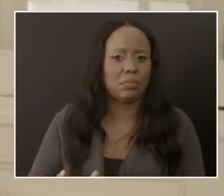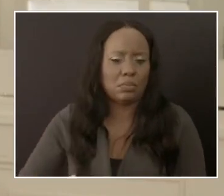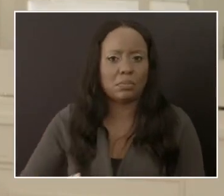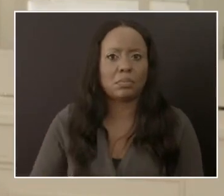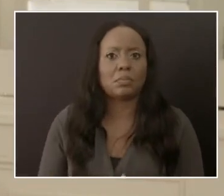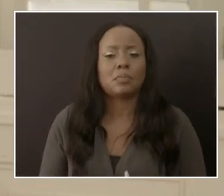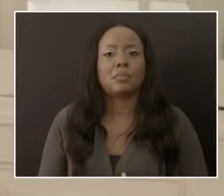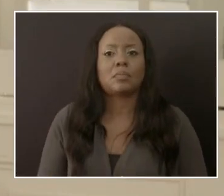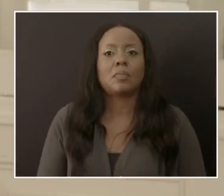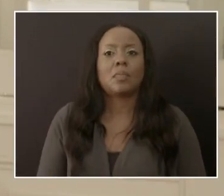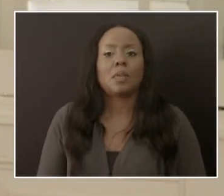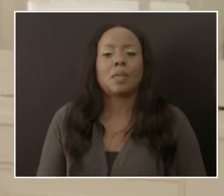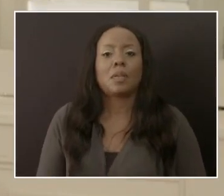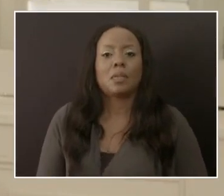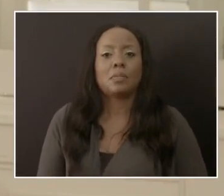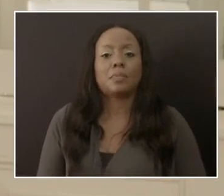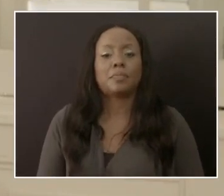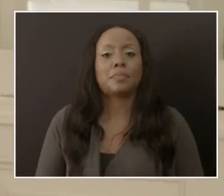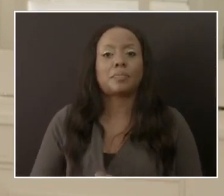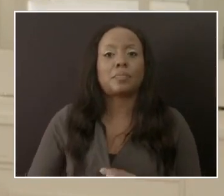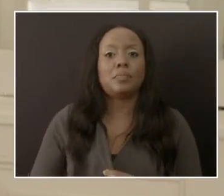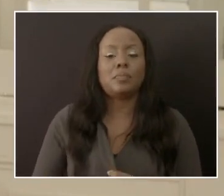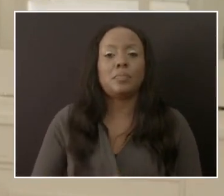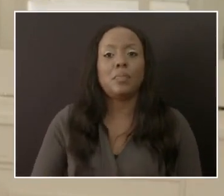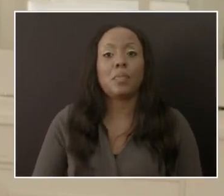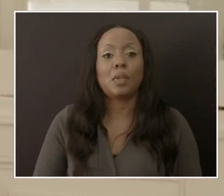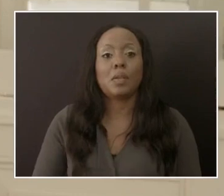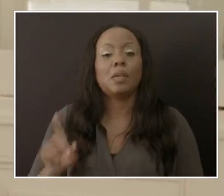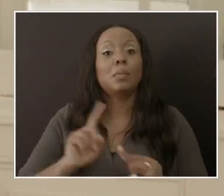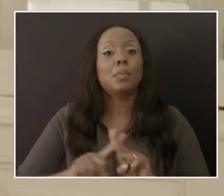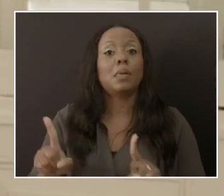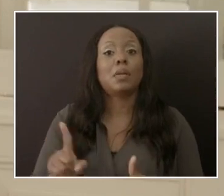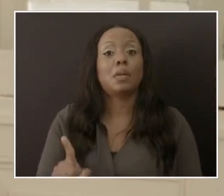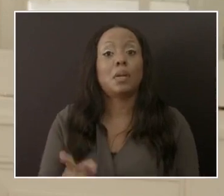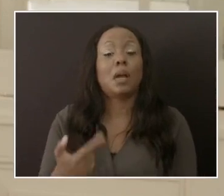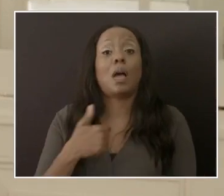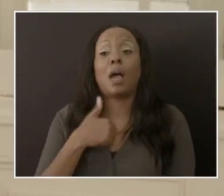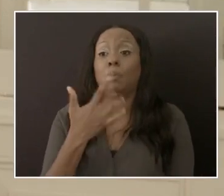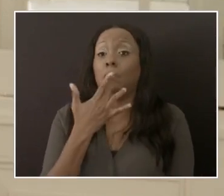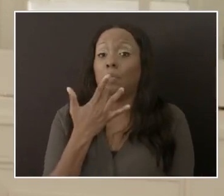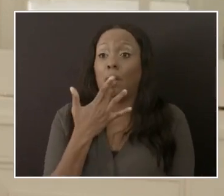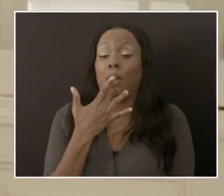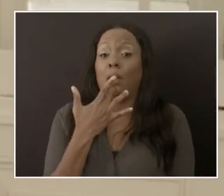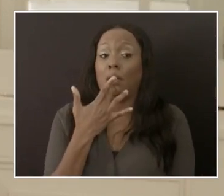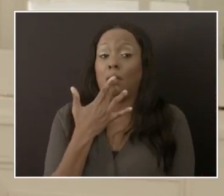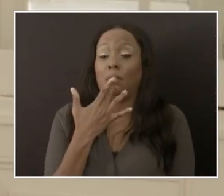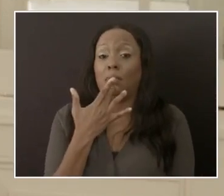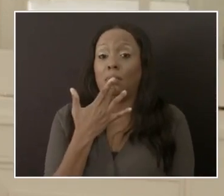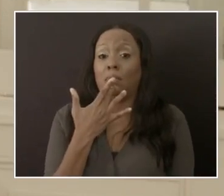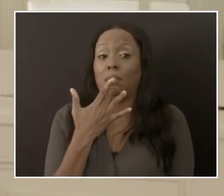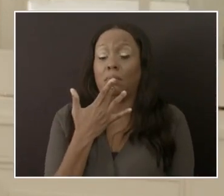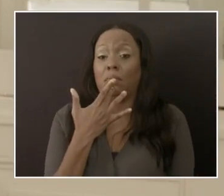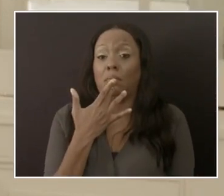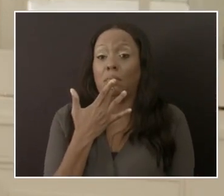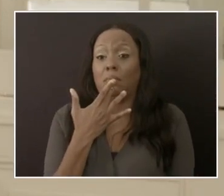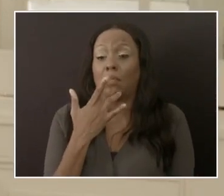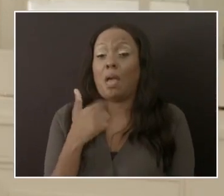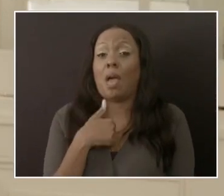But if you were a betting man, I would prefer to be on the side of the 90%.